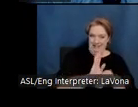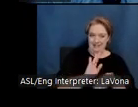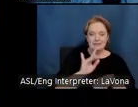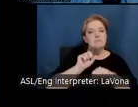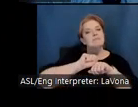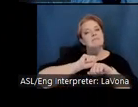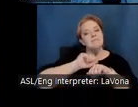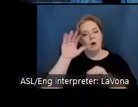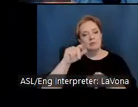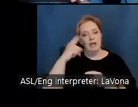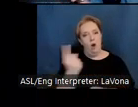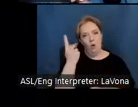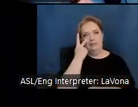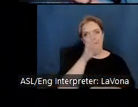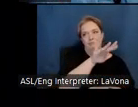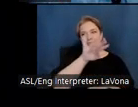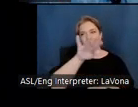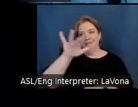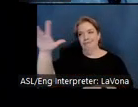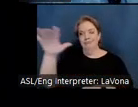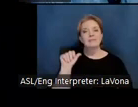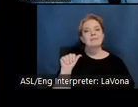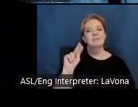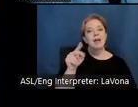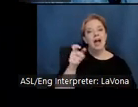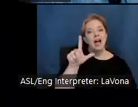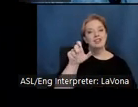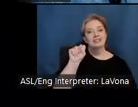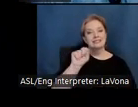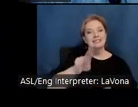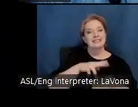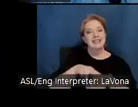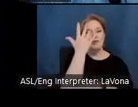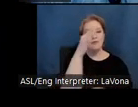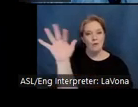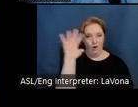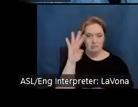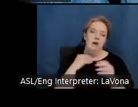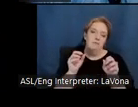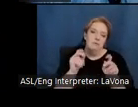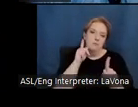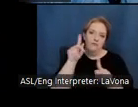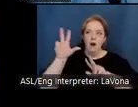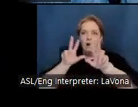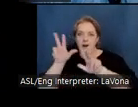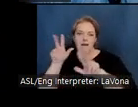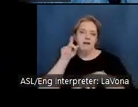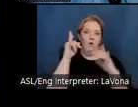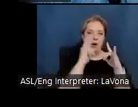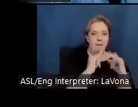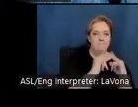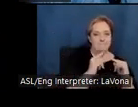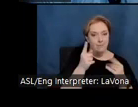The Angeles National Forest provides opportunities for hikers and campers. Feeling a little more